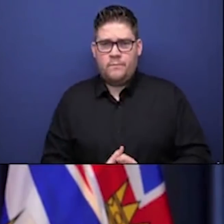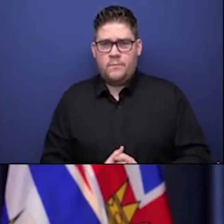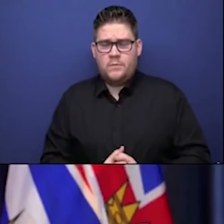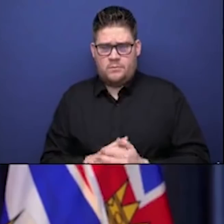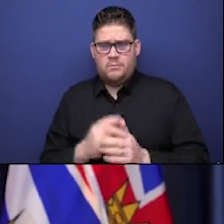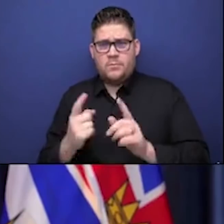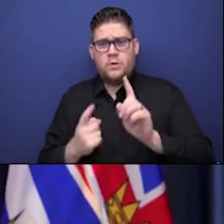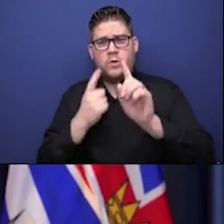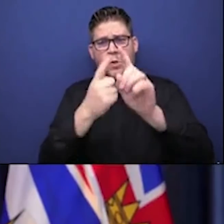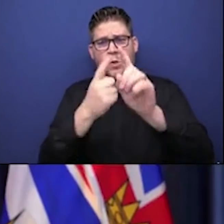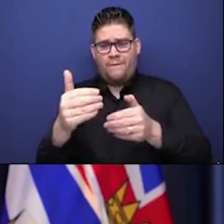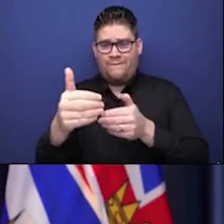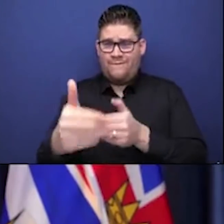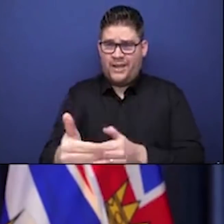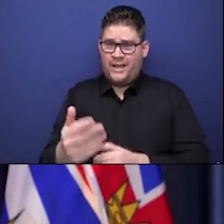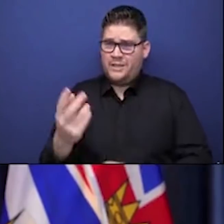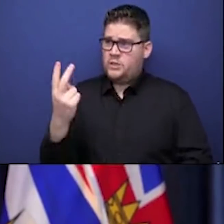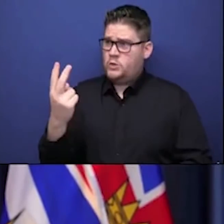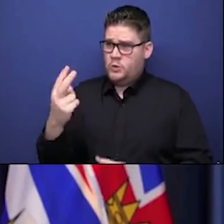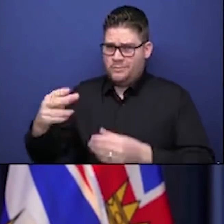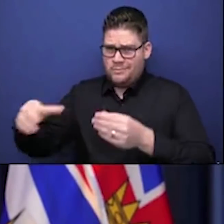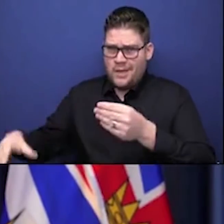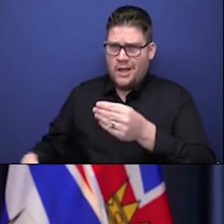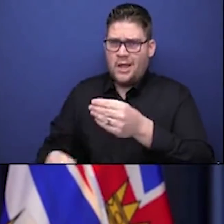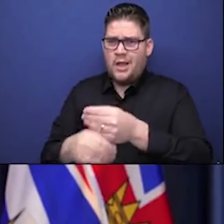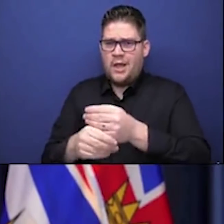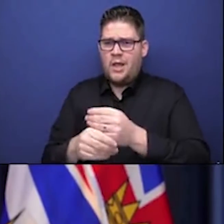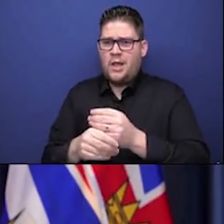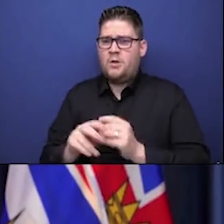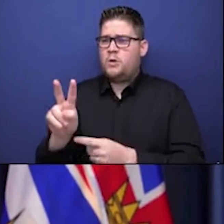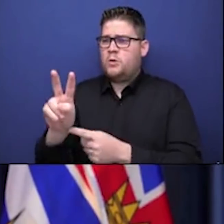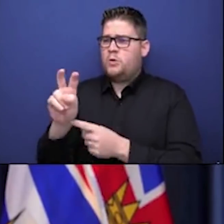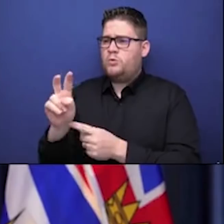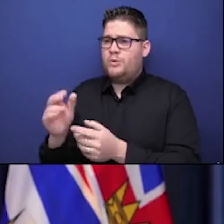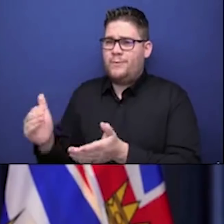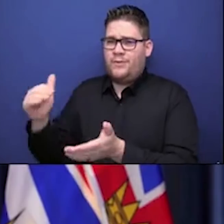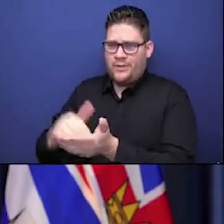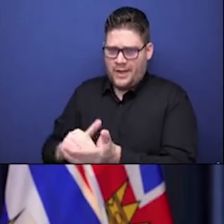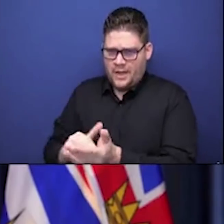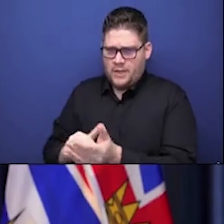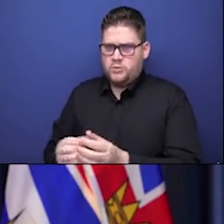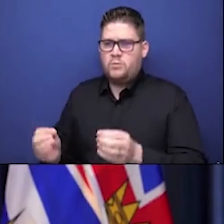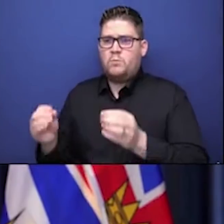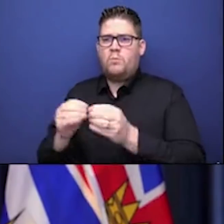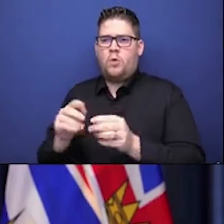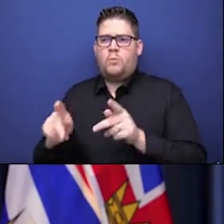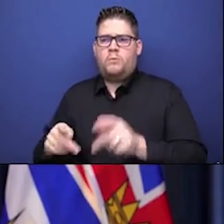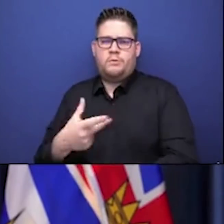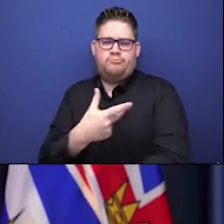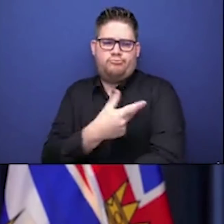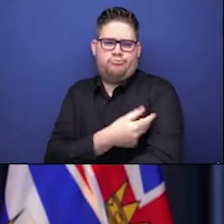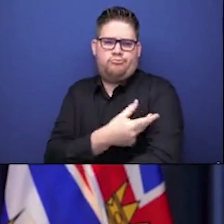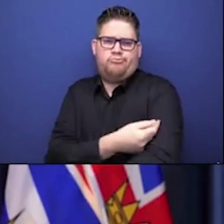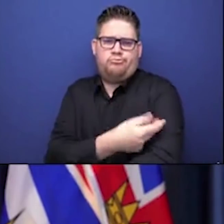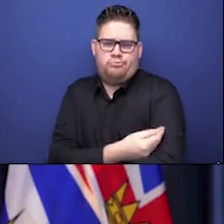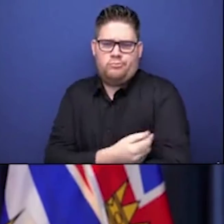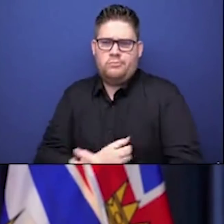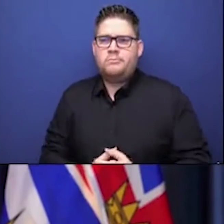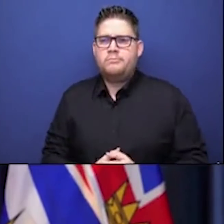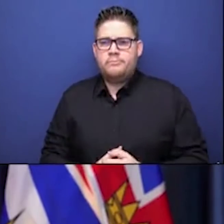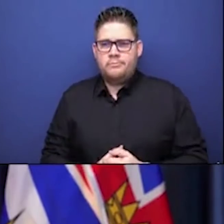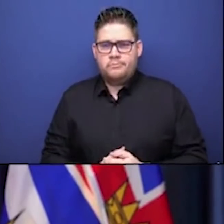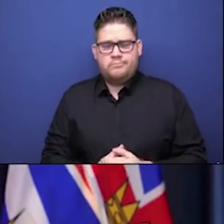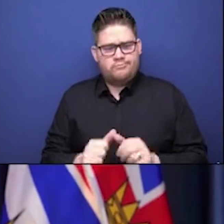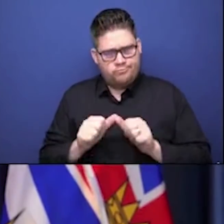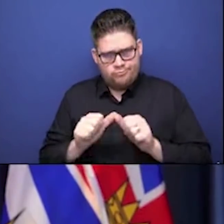we had in phase one. That means using the same mobile clinics that we were so successful in phase one to make sure that